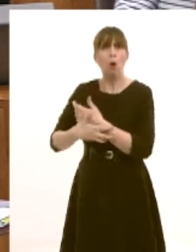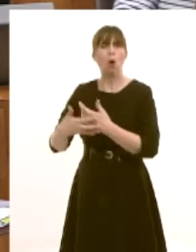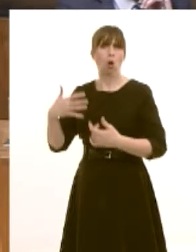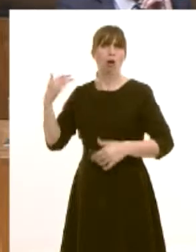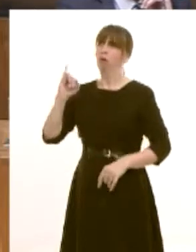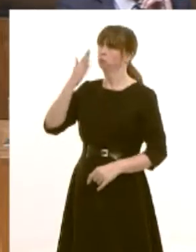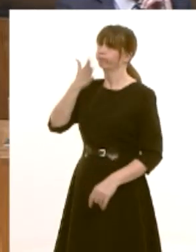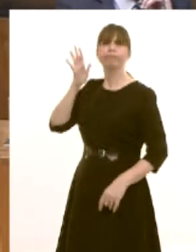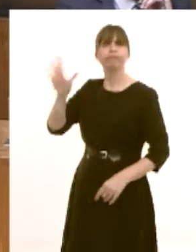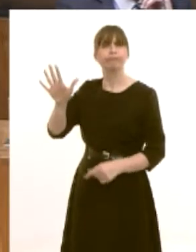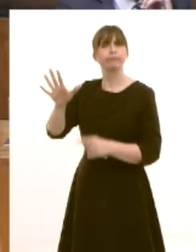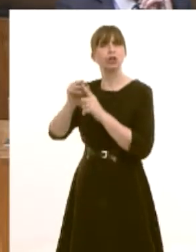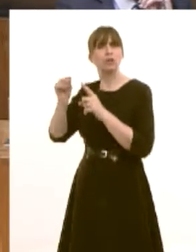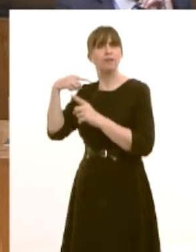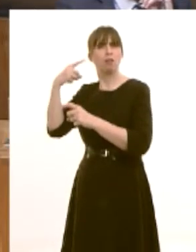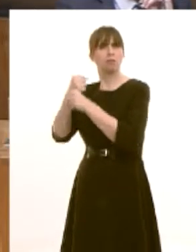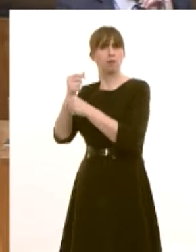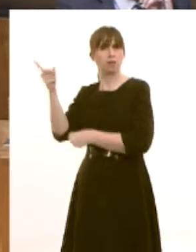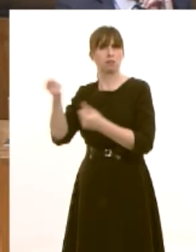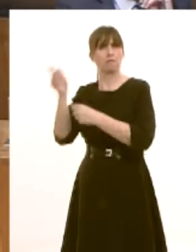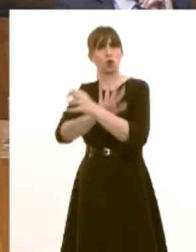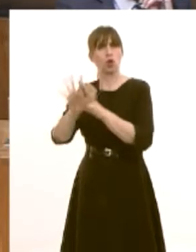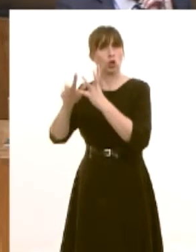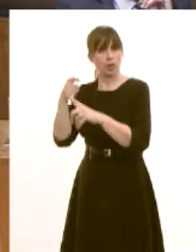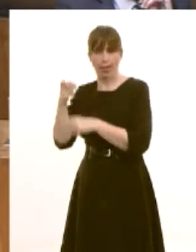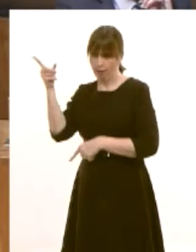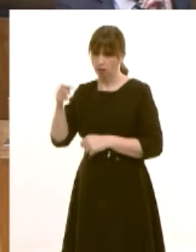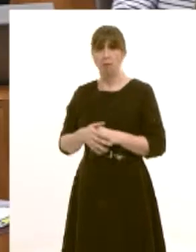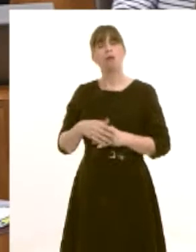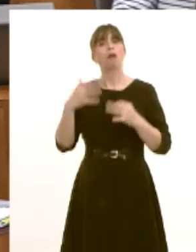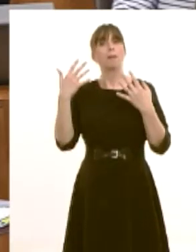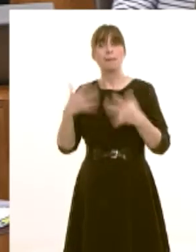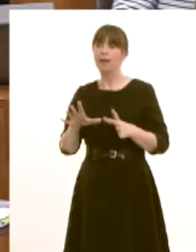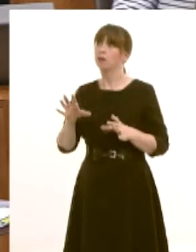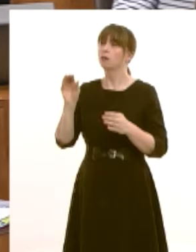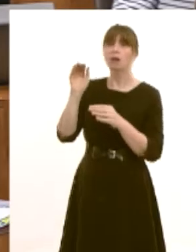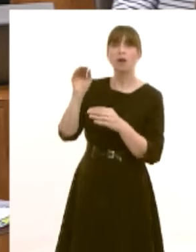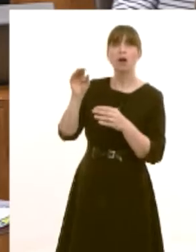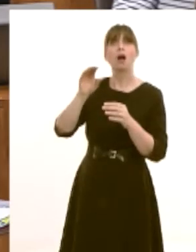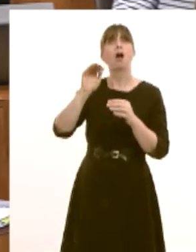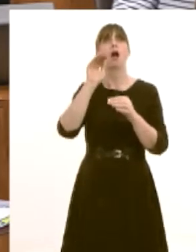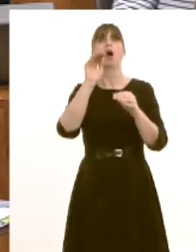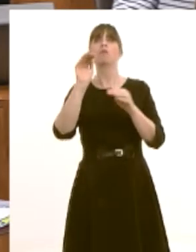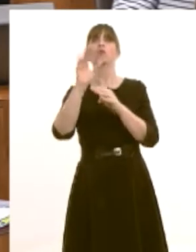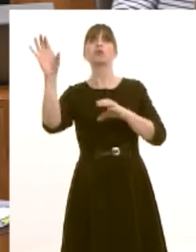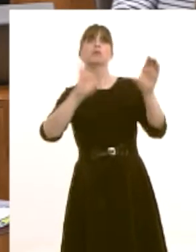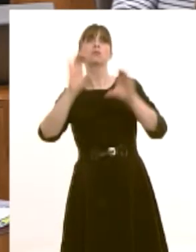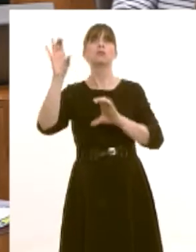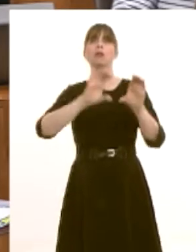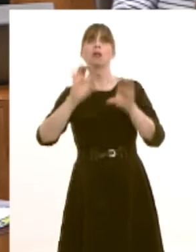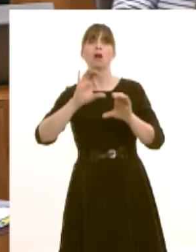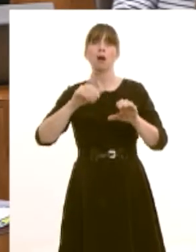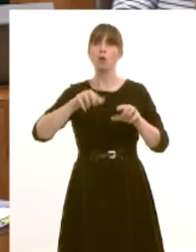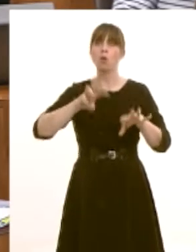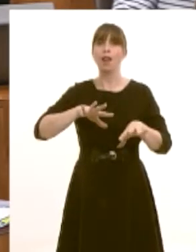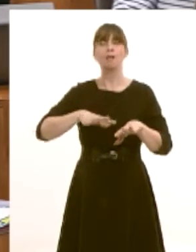we have deplored what has been done there but we have brought investment into wells and this is not these are not jobs as in the 90s that were